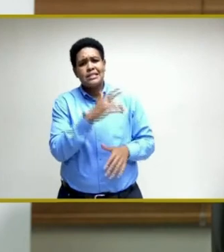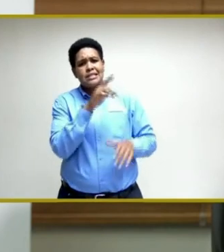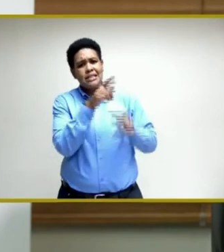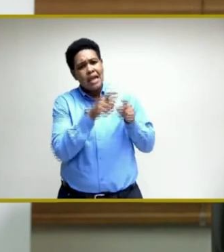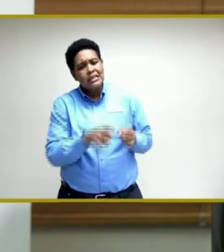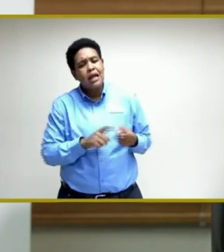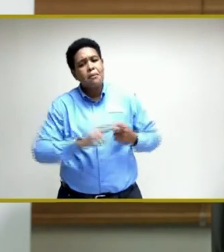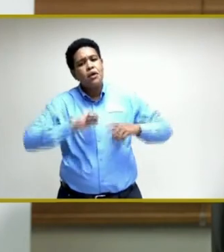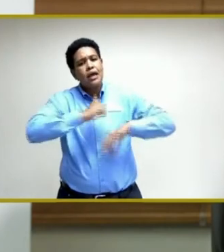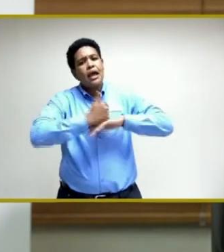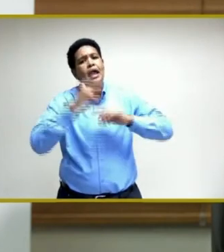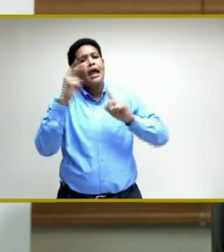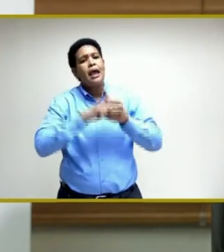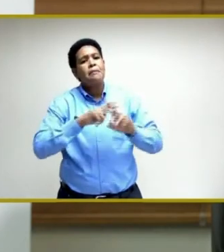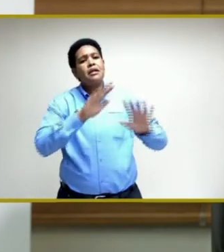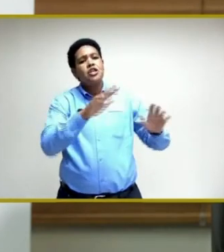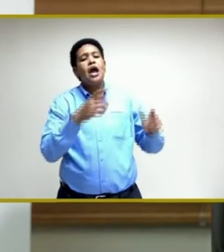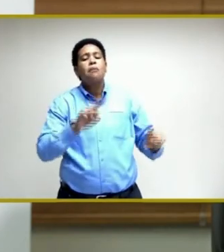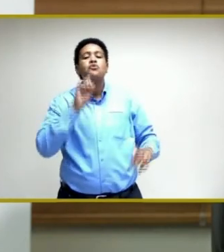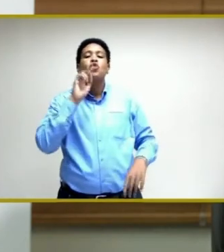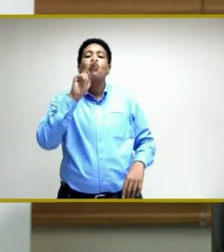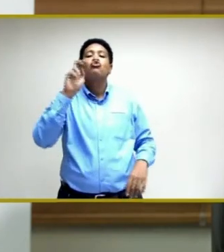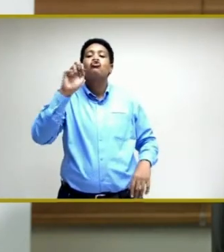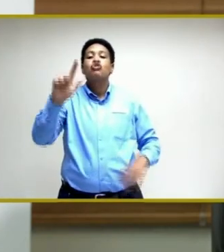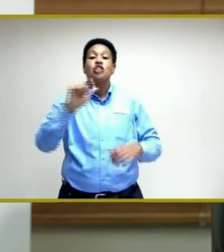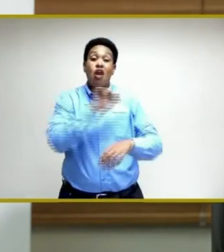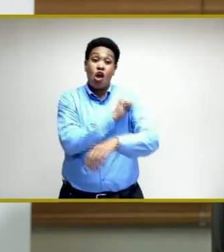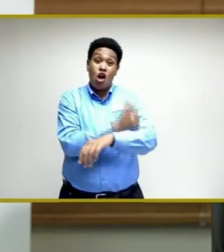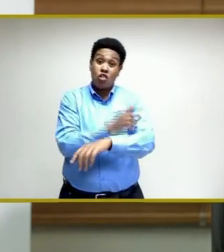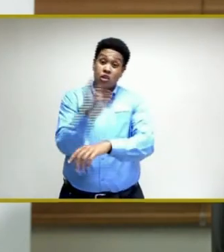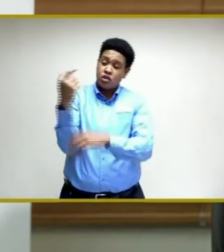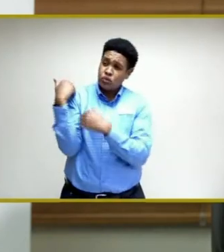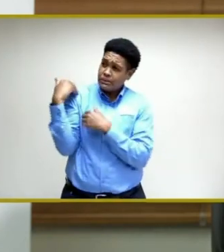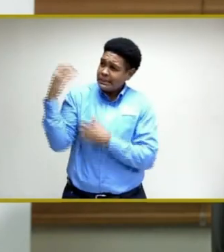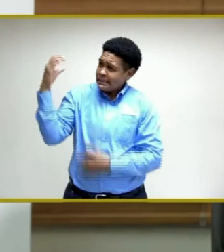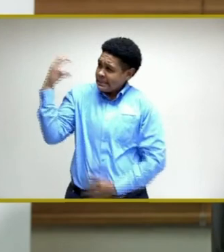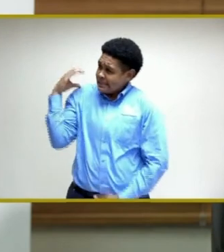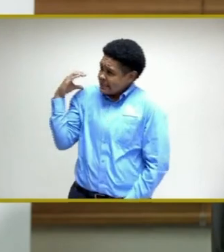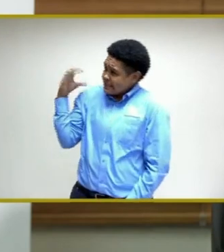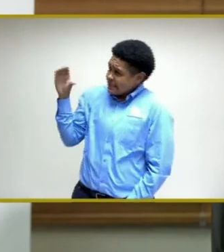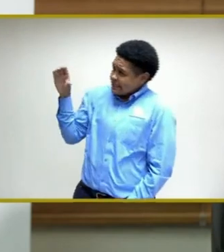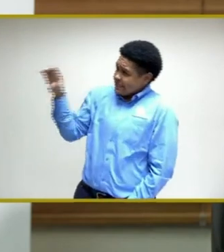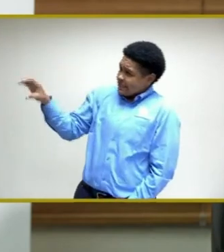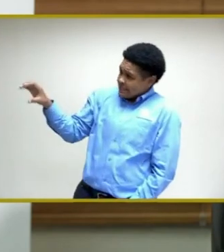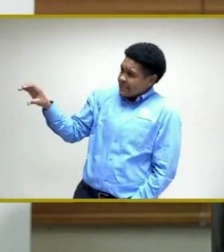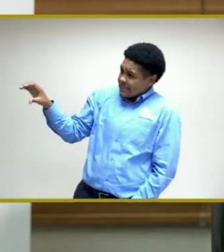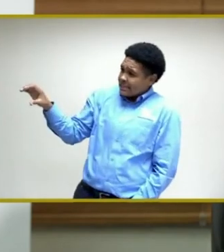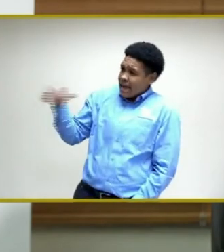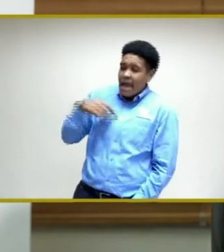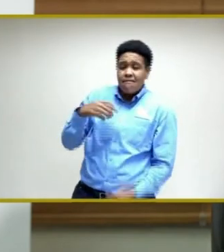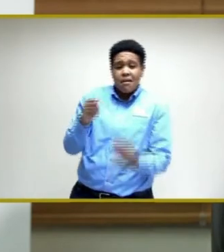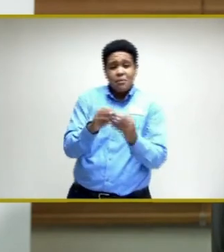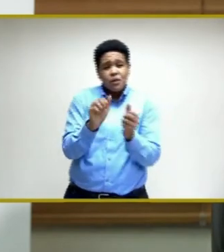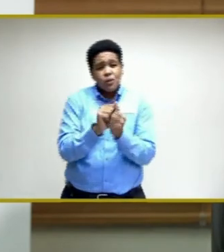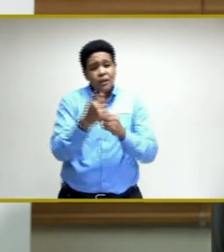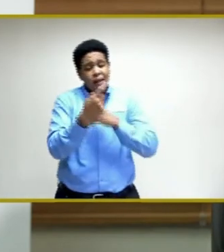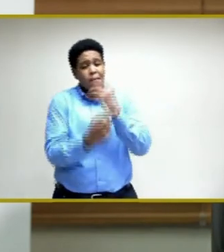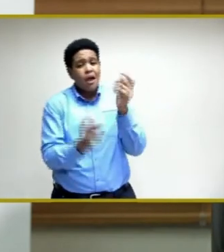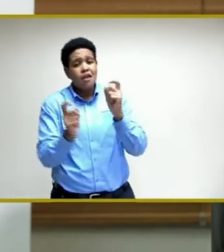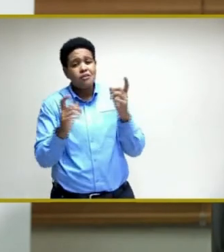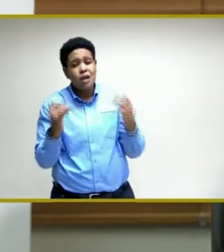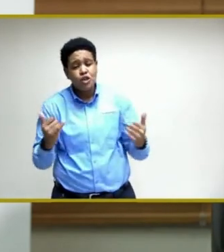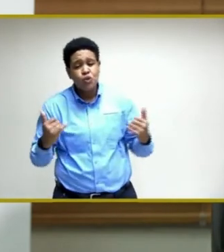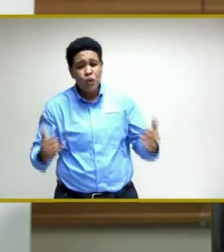and implementation. So the regional authorities have been tasked, and I had a meeting with parish managers today, with